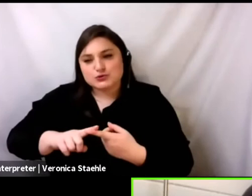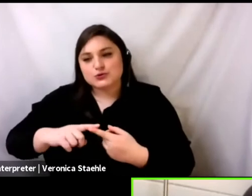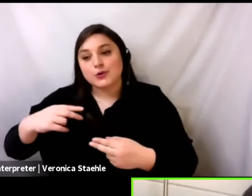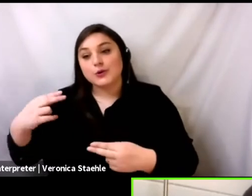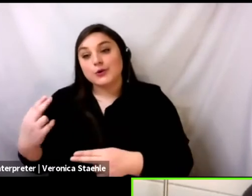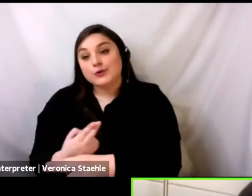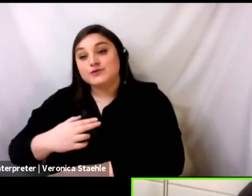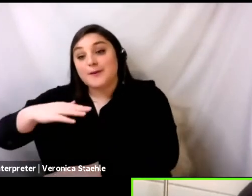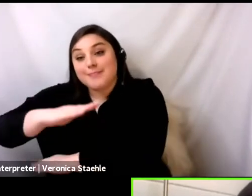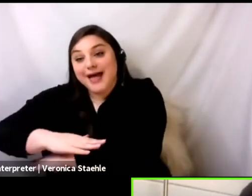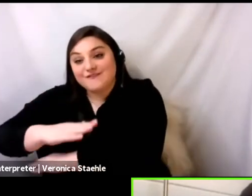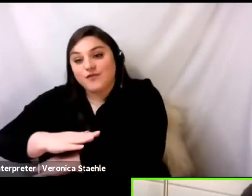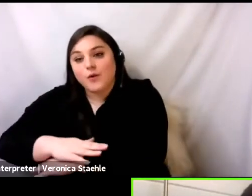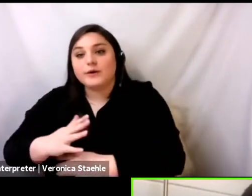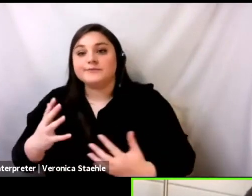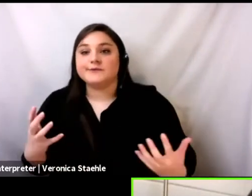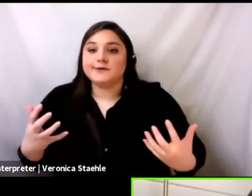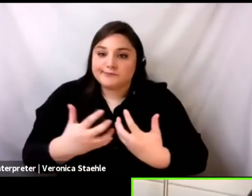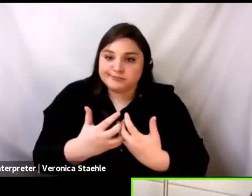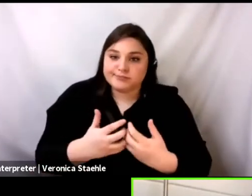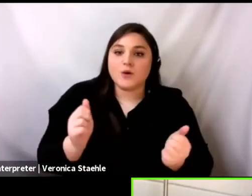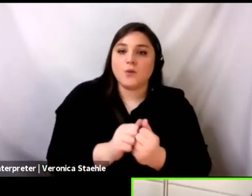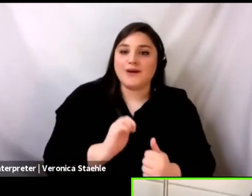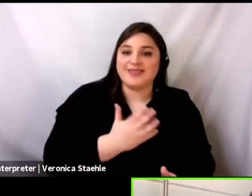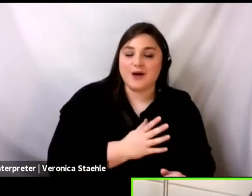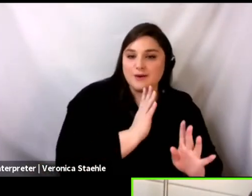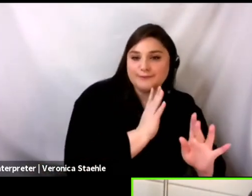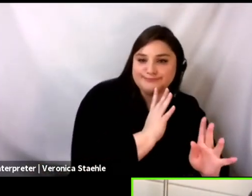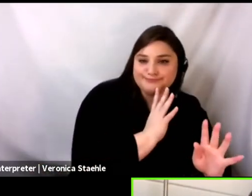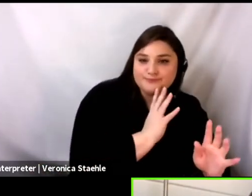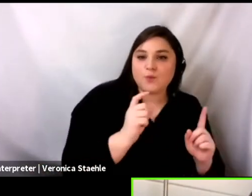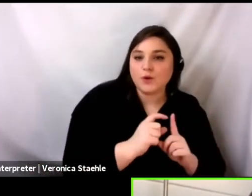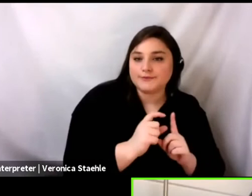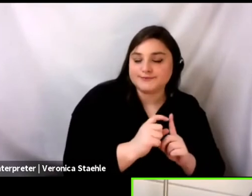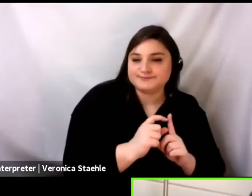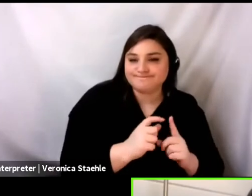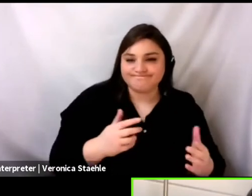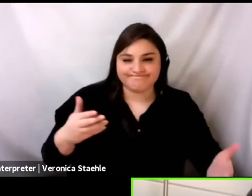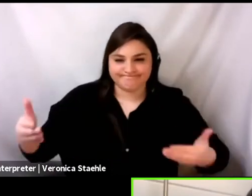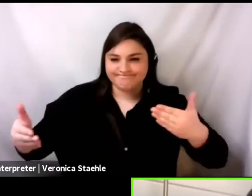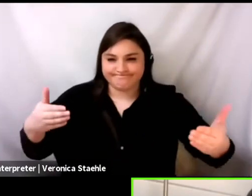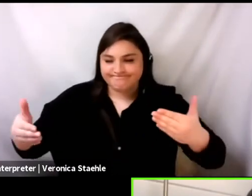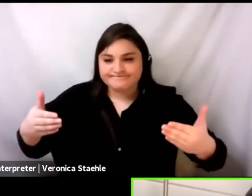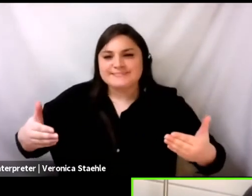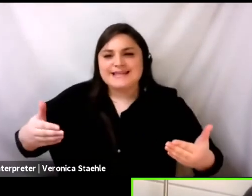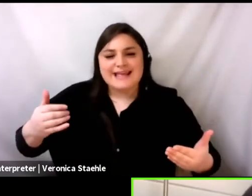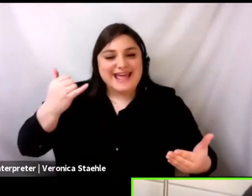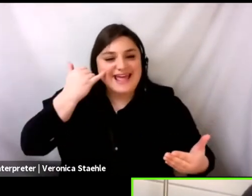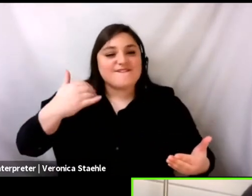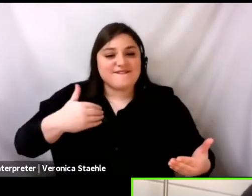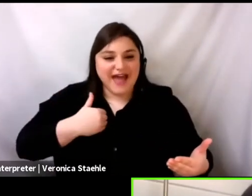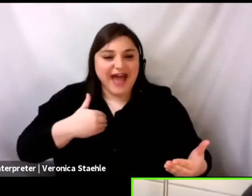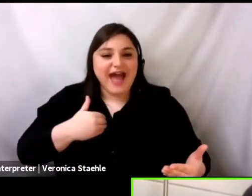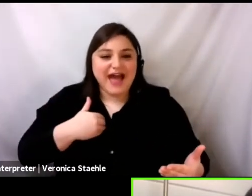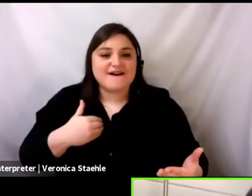spoken, like spoken a word, you know, um, what does it mean to kind of have speech, but then supplement it